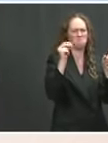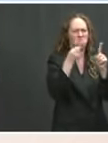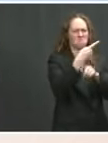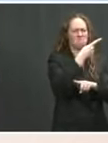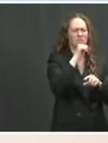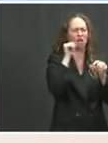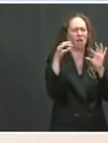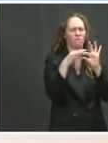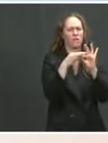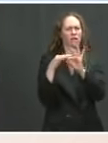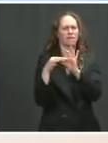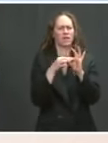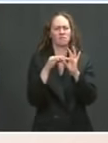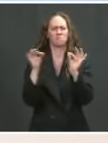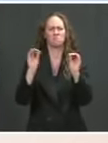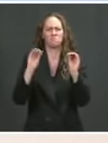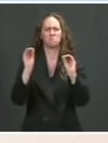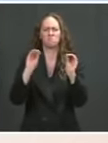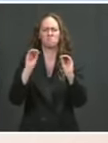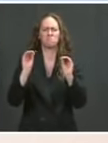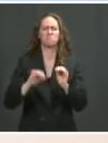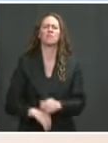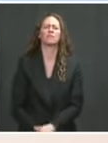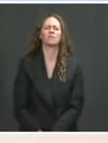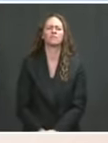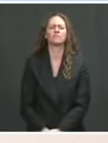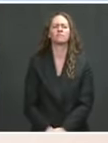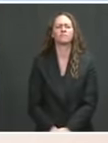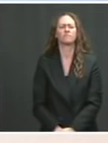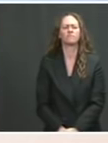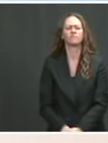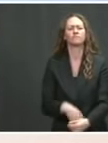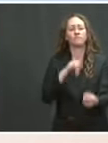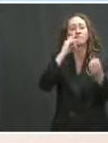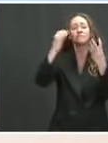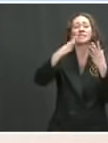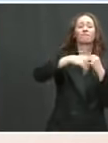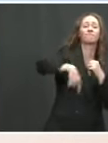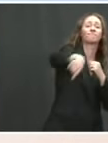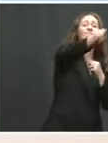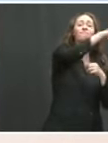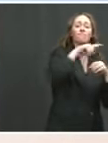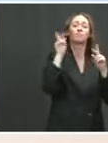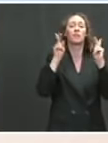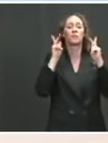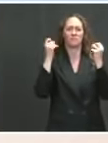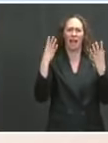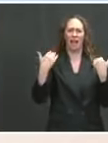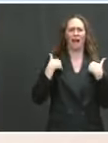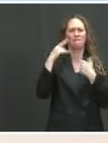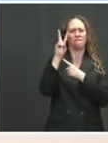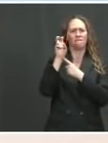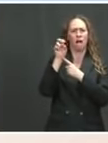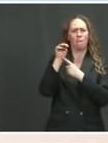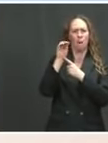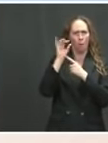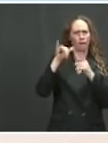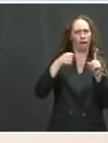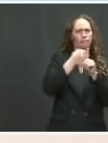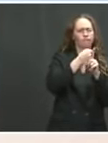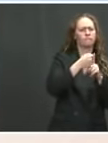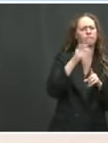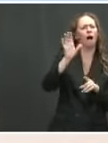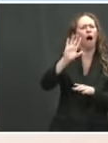impacts millions of Americans out there who have a range of accounts. But I'm happy to check with them, and we can get back to you. And I need to ask a candidate question.